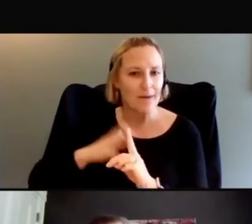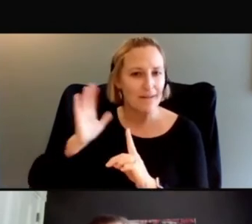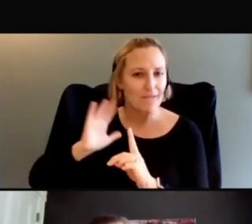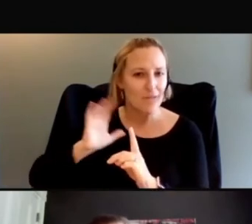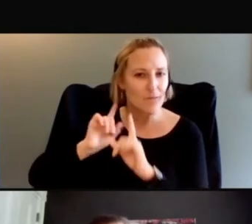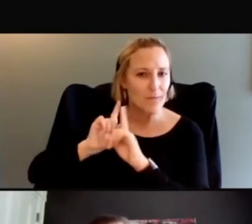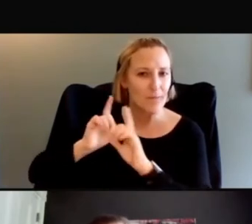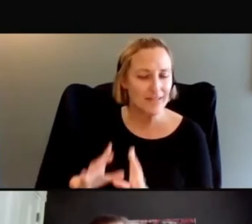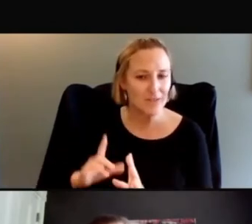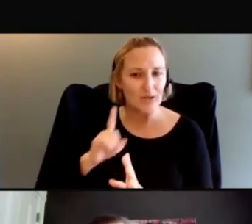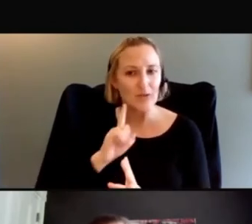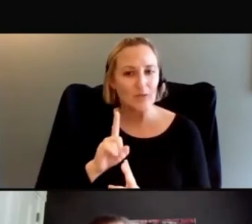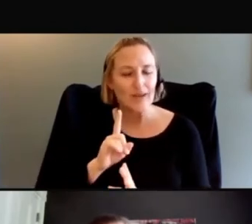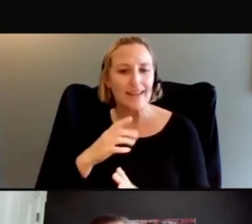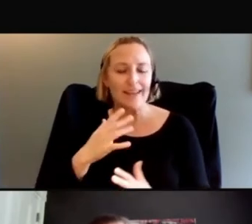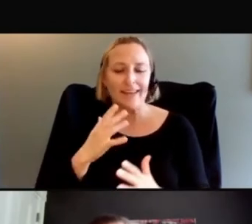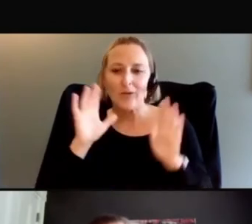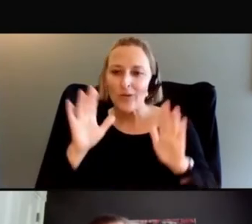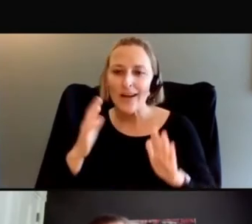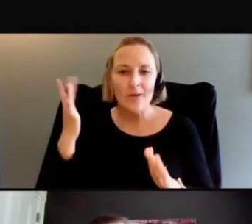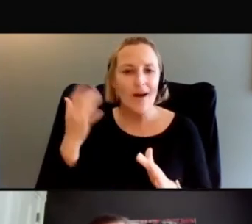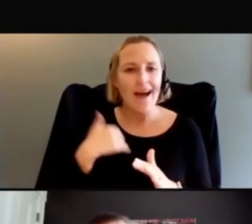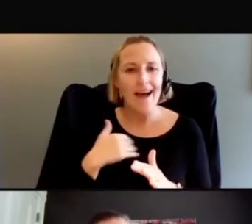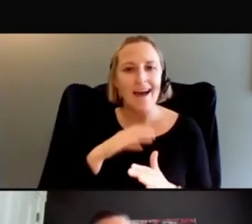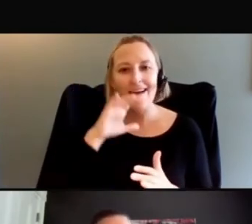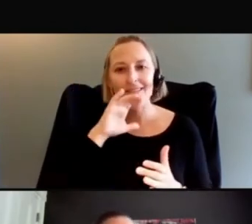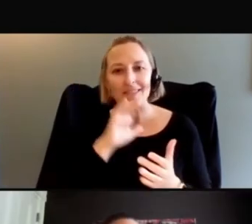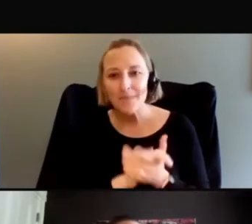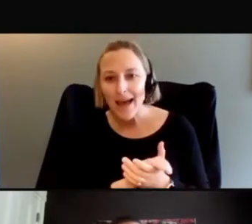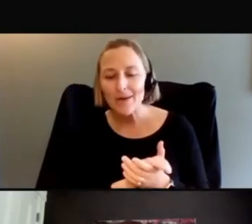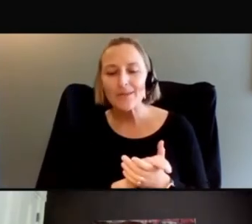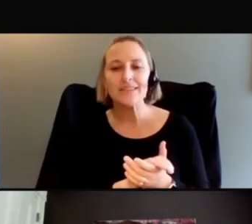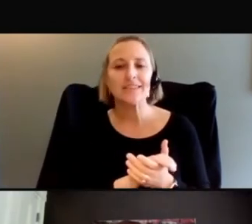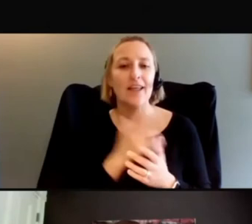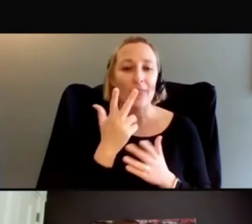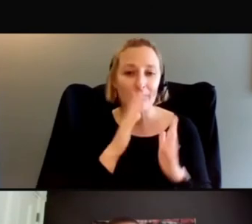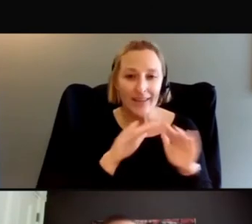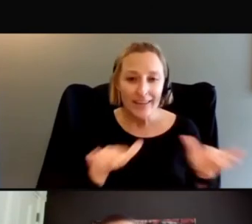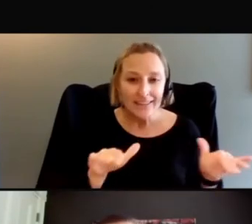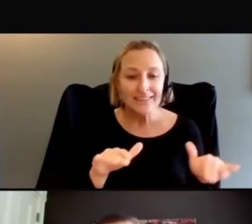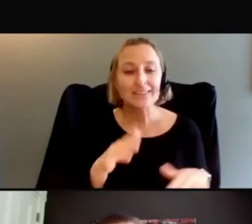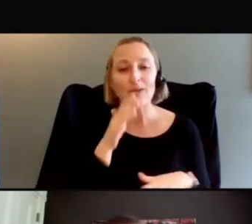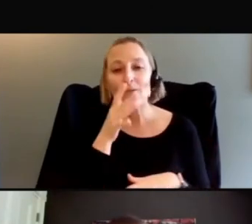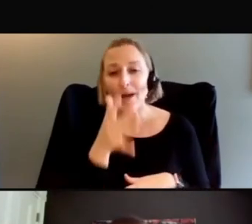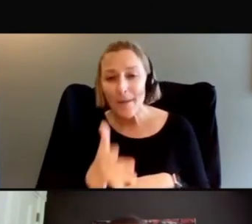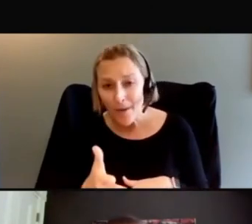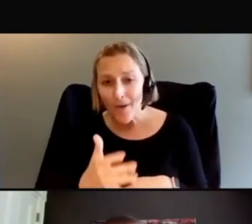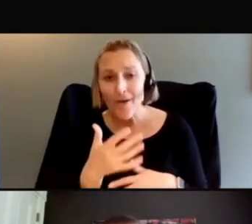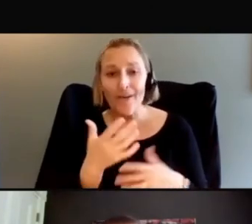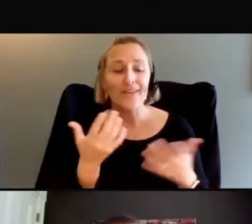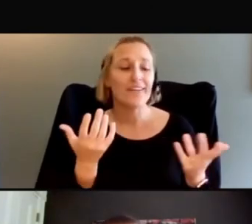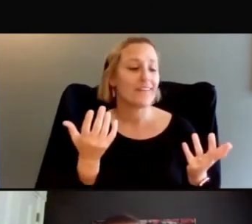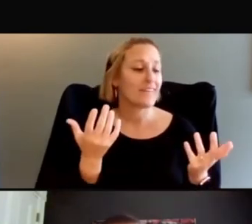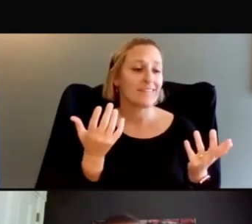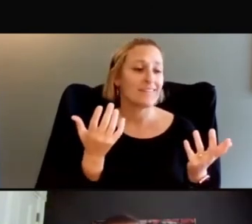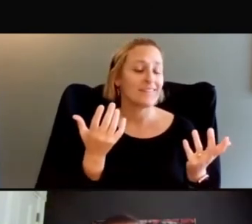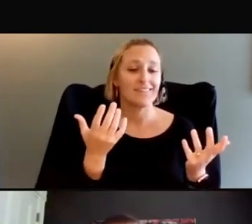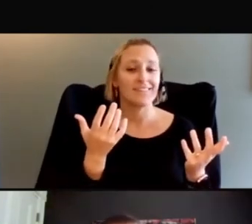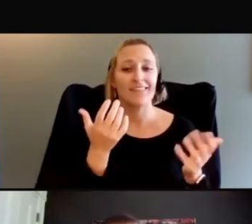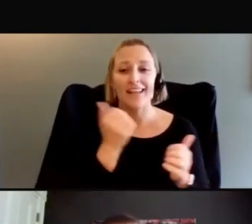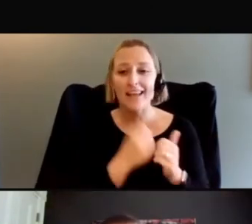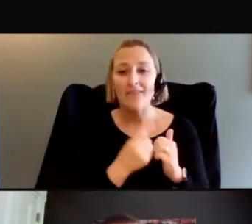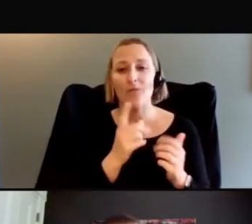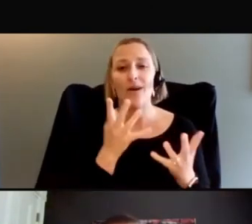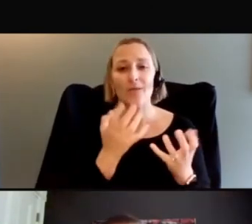know, you got the spouse, you got the three kids, and then you had the grandma there as well too. And everybody wanted to meet Michael.